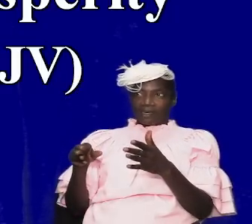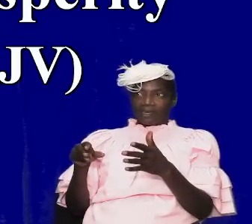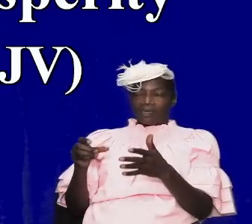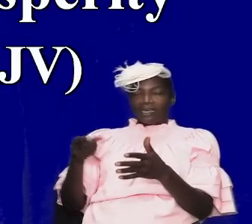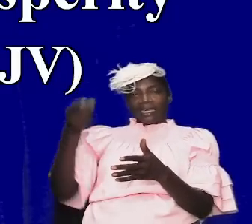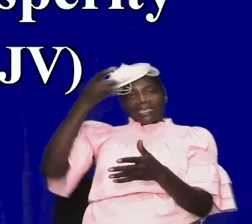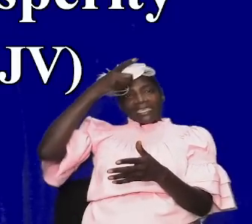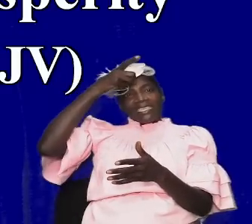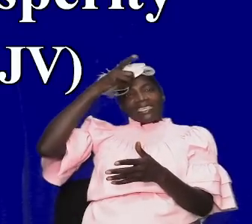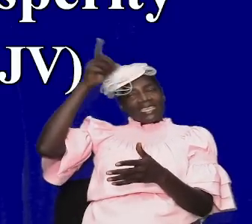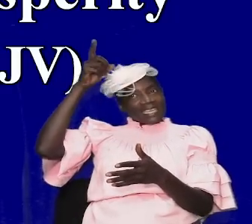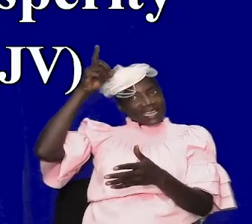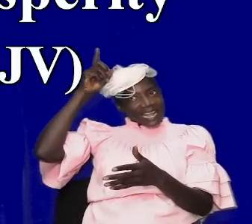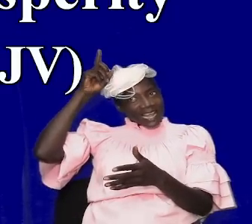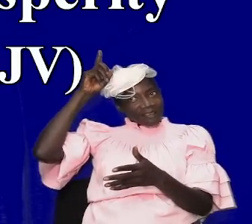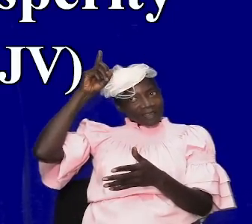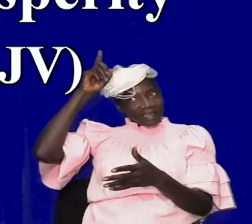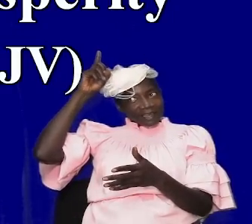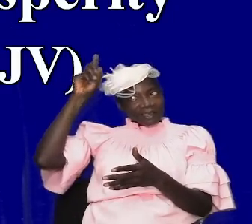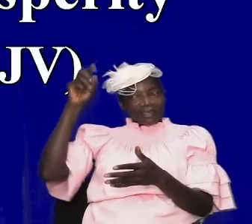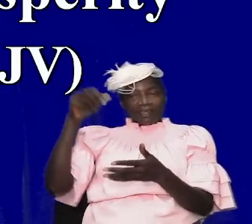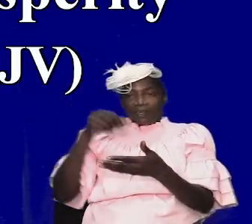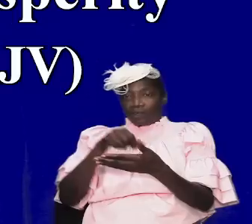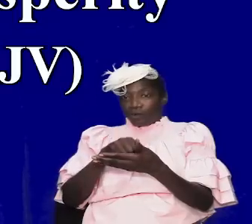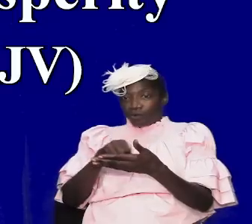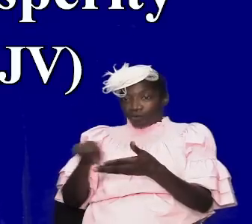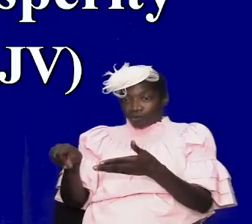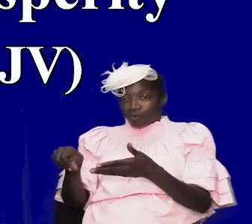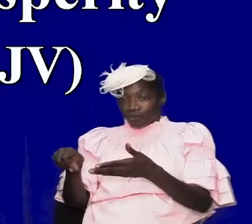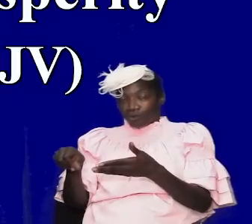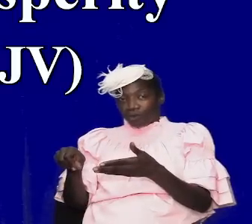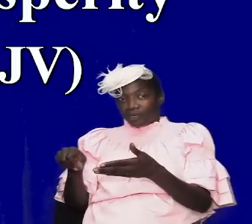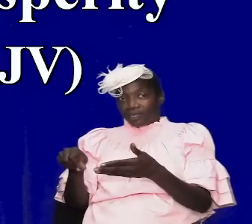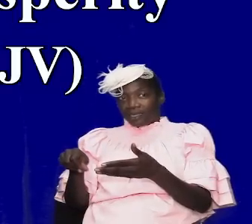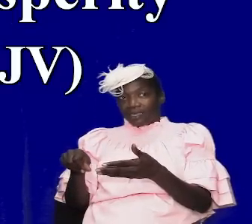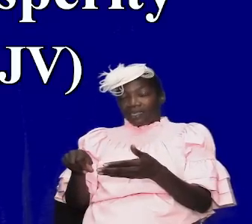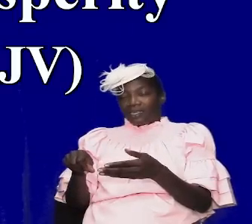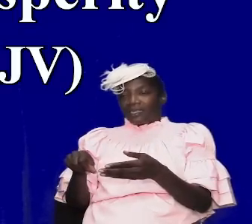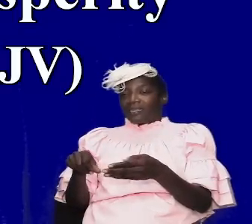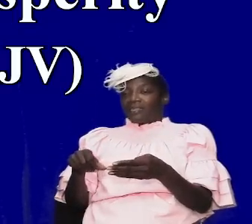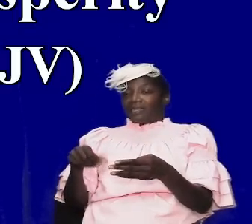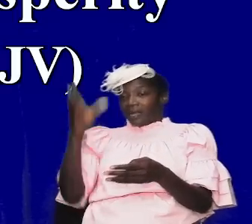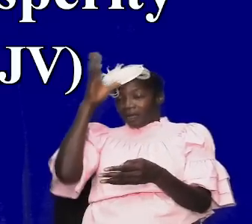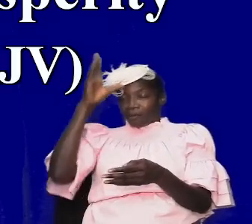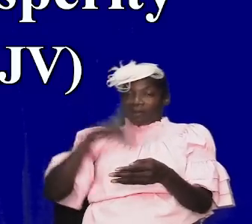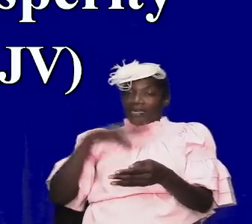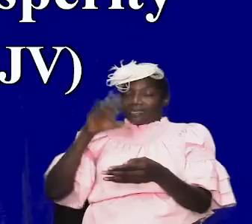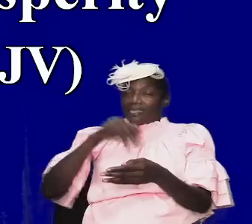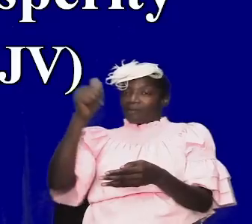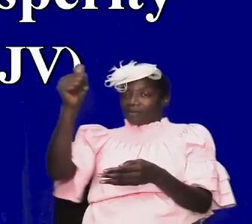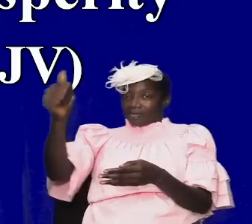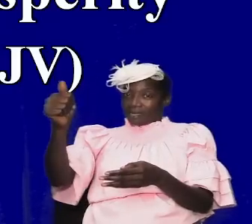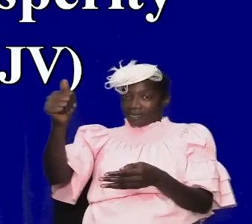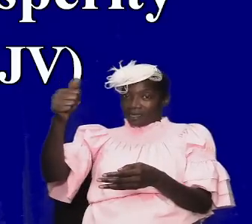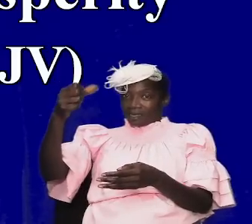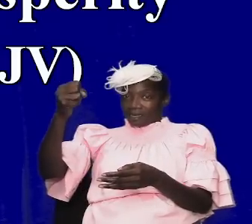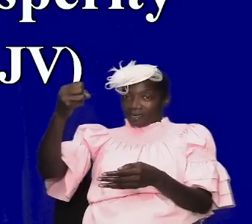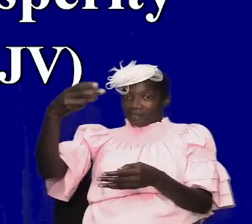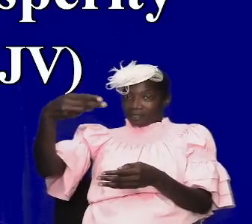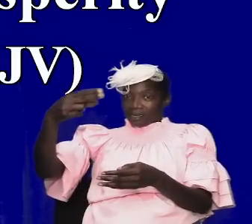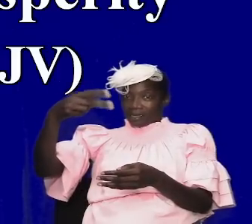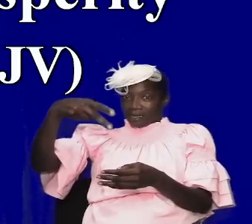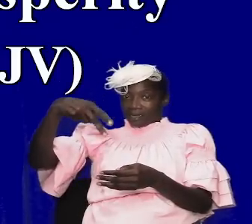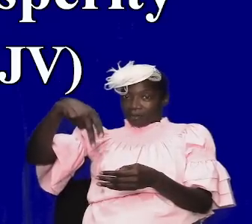we know david wrote most of the psalms but we have a gentleman his name was asaph and he too was